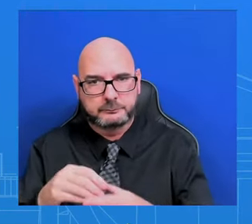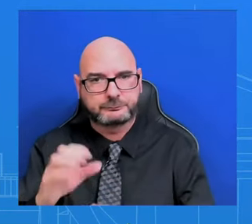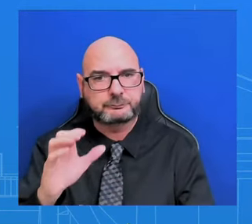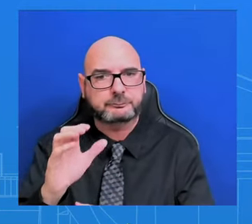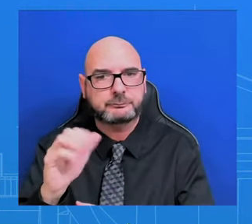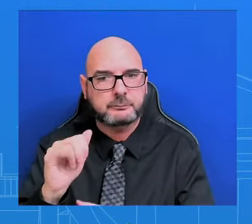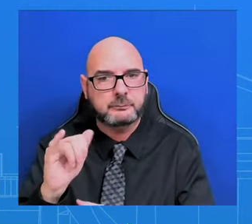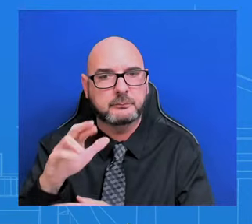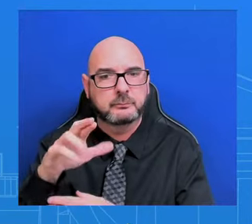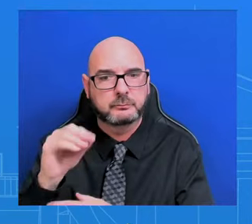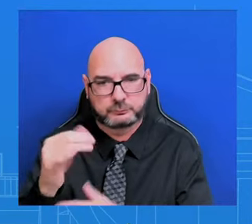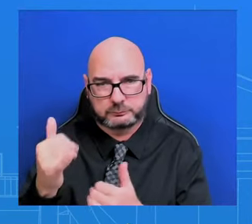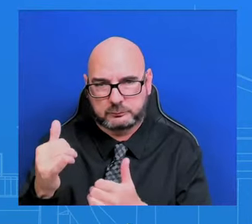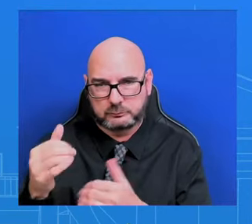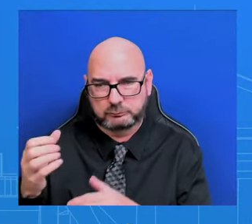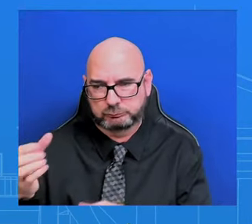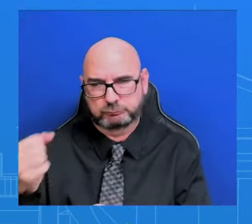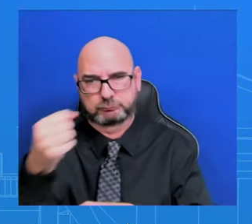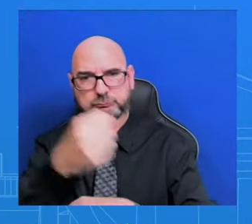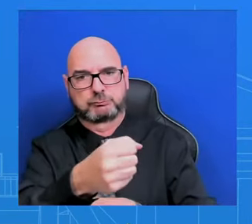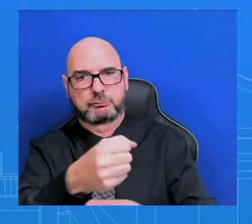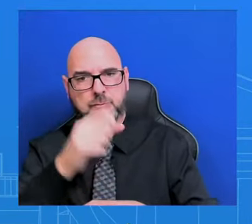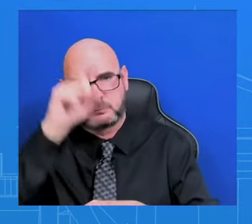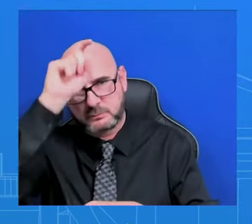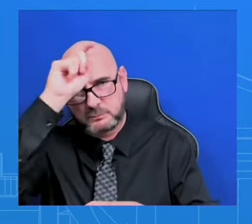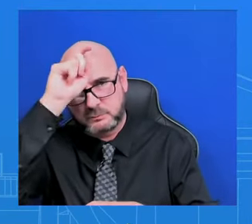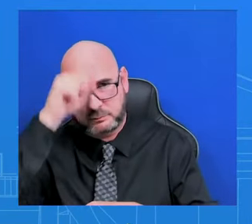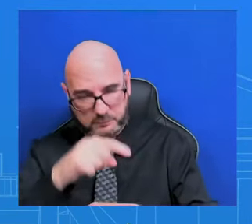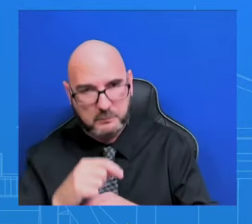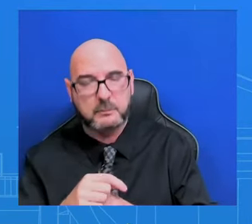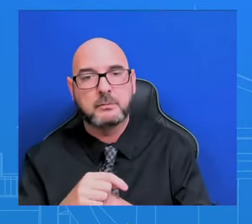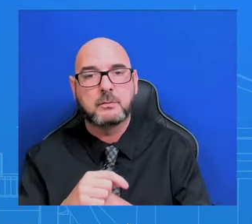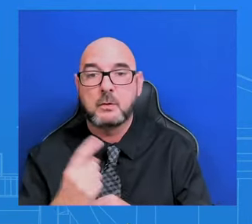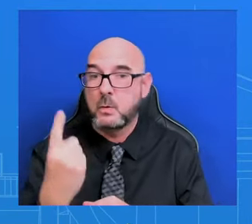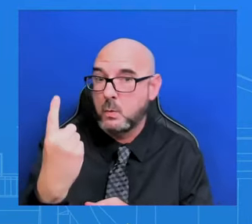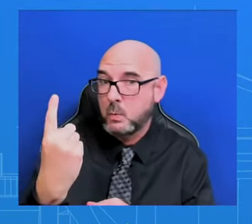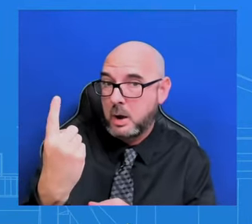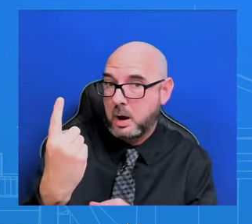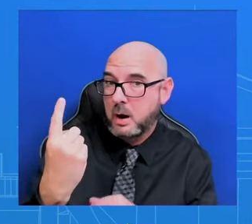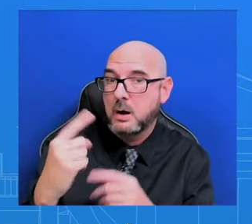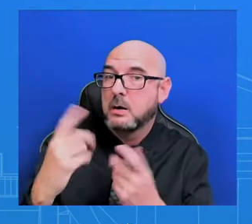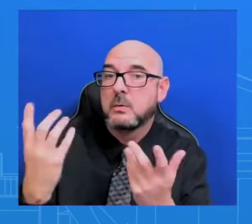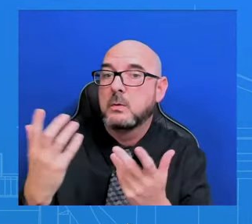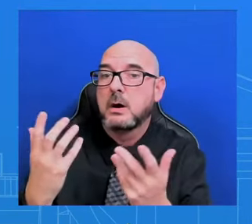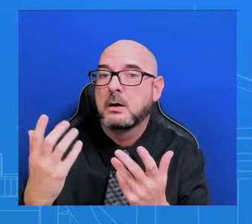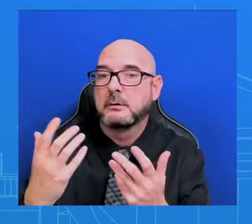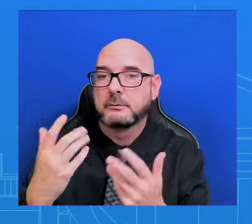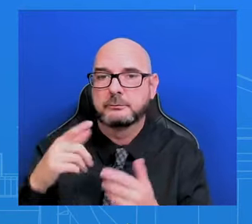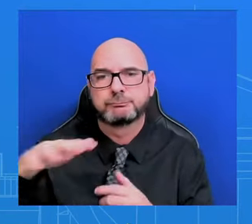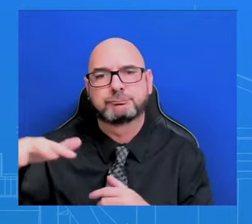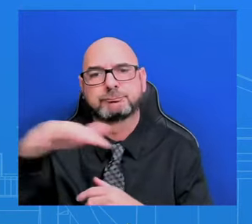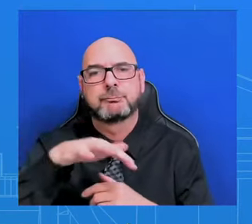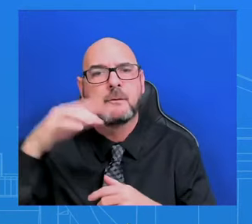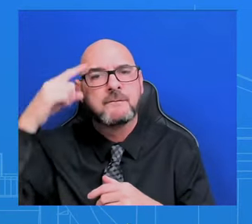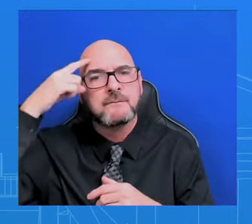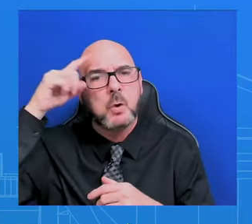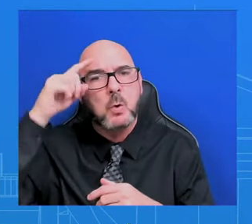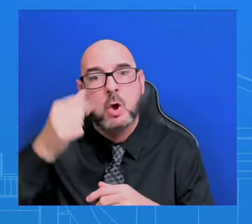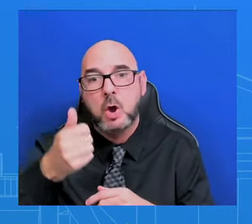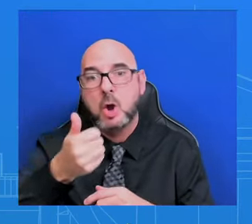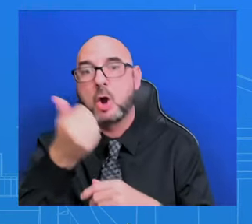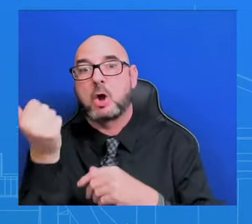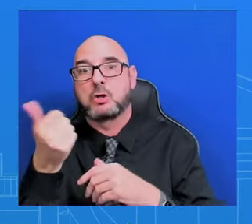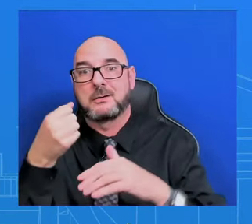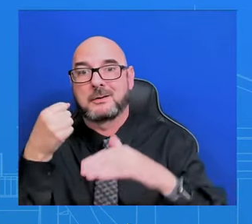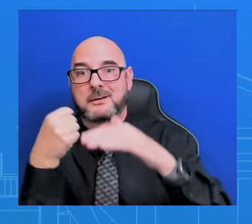way. Certainly one of the things he's in the region talking about is the potential for another hostage deal, which would require a humanitarian pause